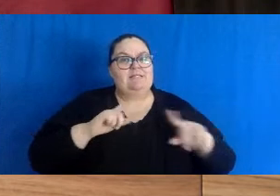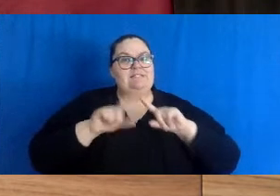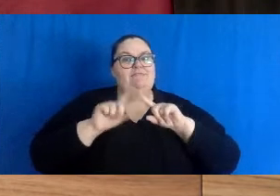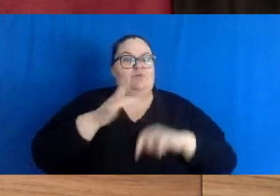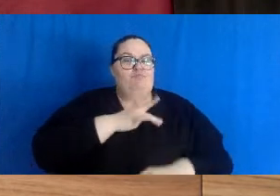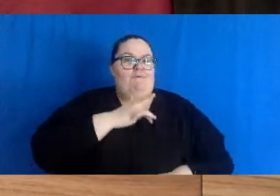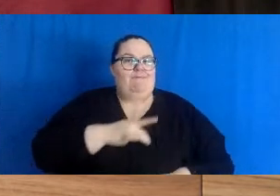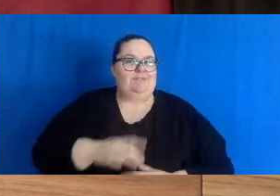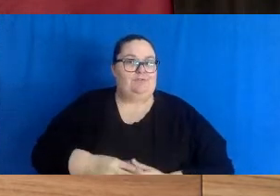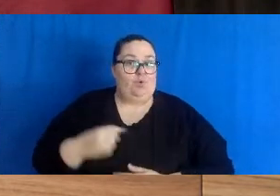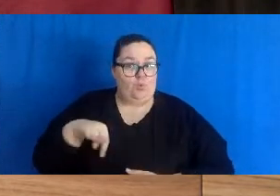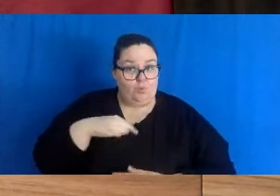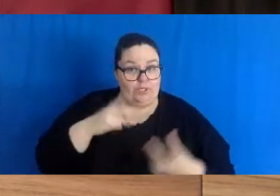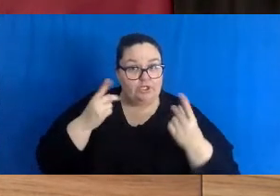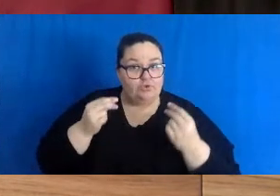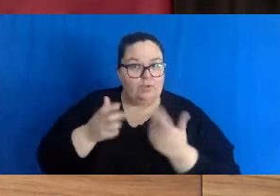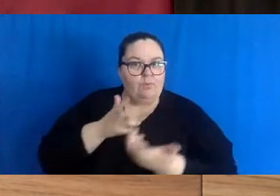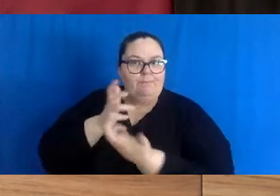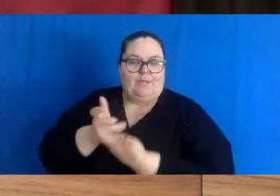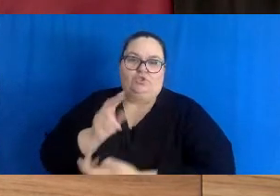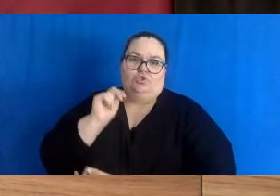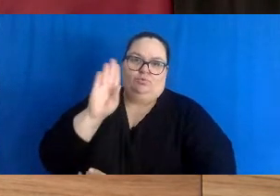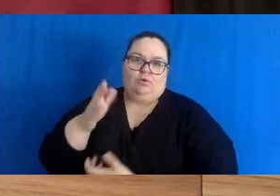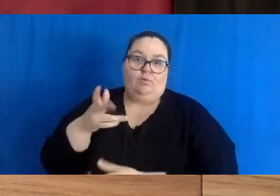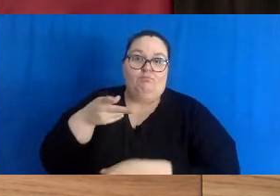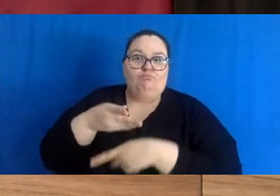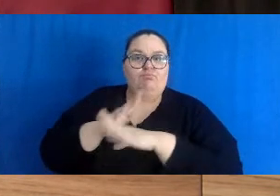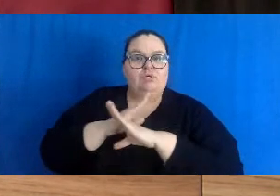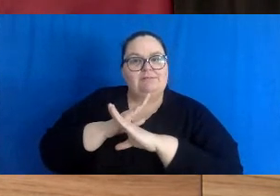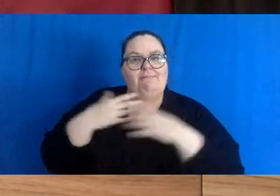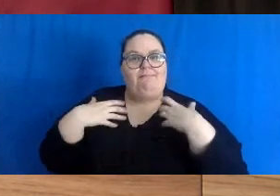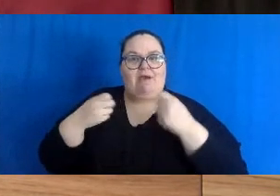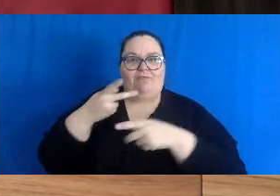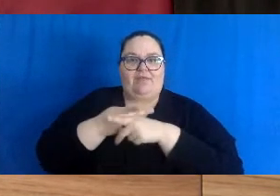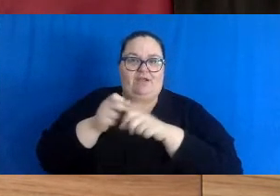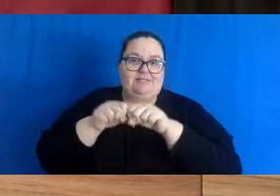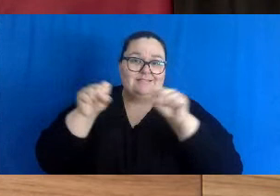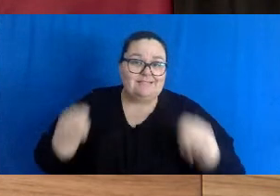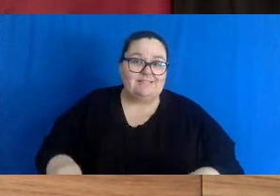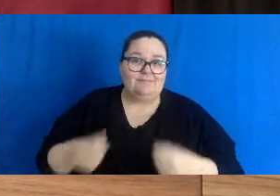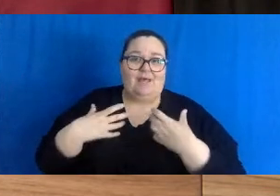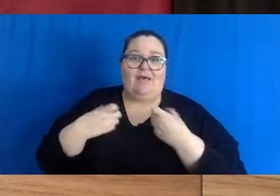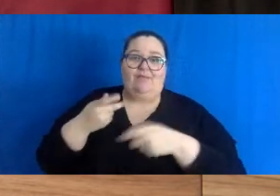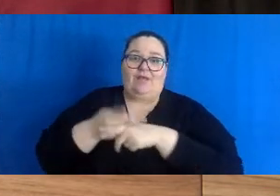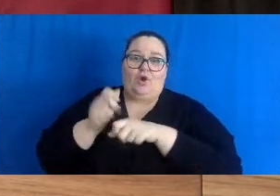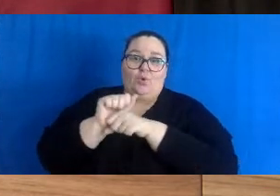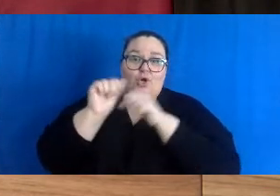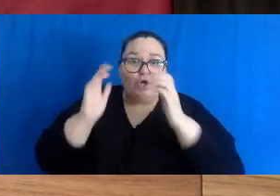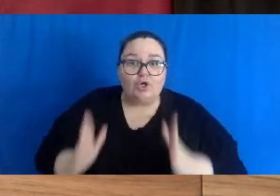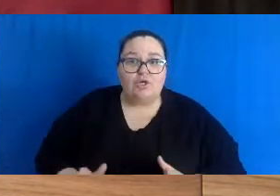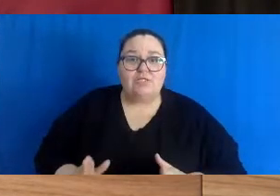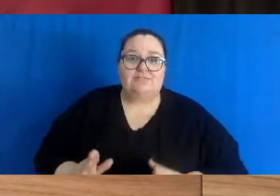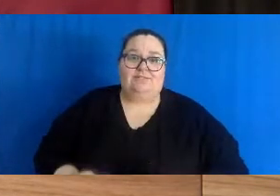doing what we need to do here in New Brunswick to protect our health care system and our health care workers at this time and critical infrastructure.